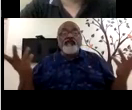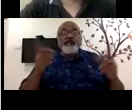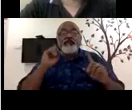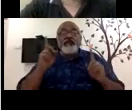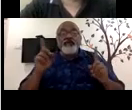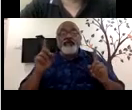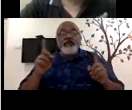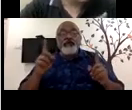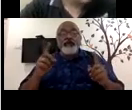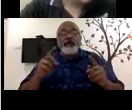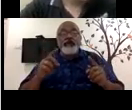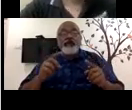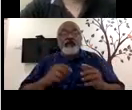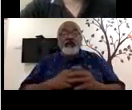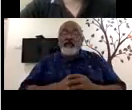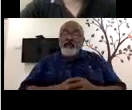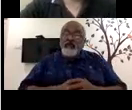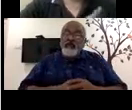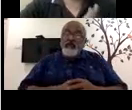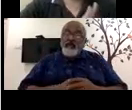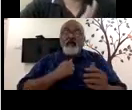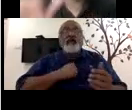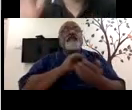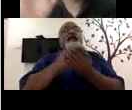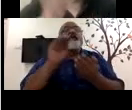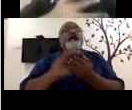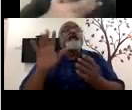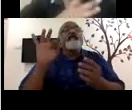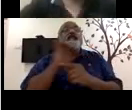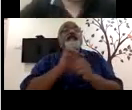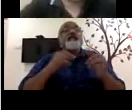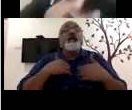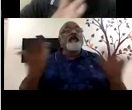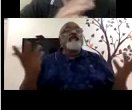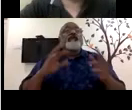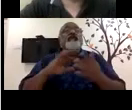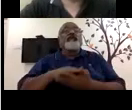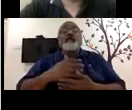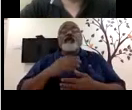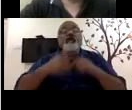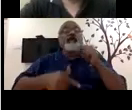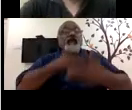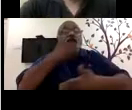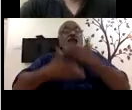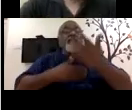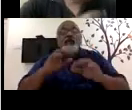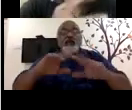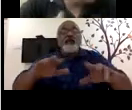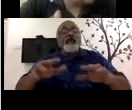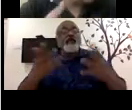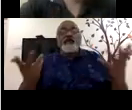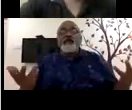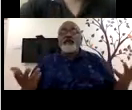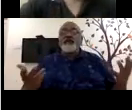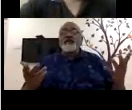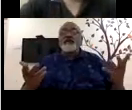for graduates and for banking. 50% of the people we are not able to train because they don't have computers. Because it doesn't